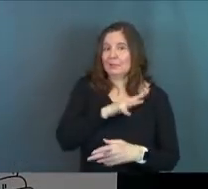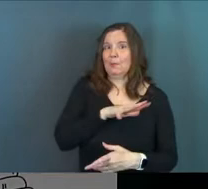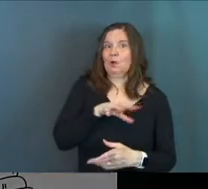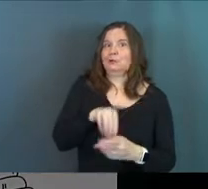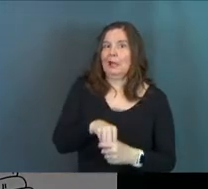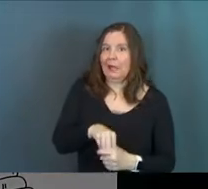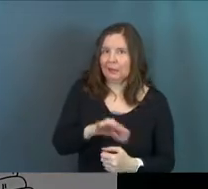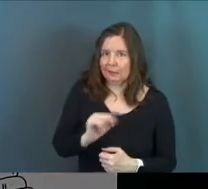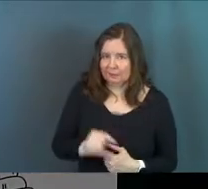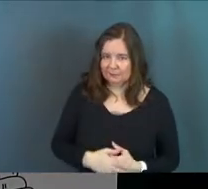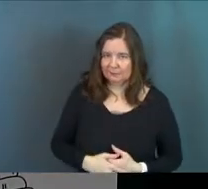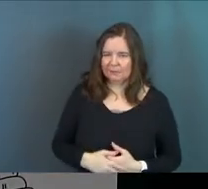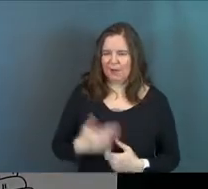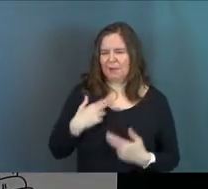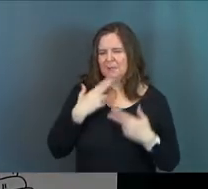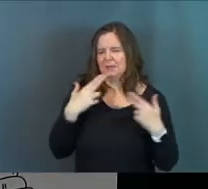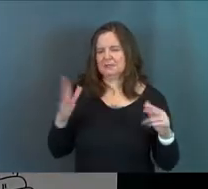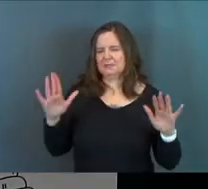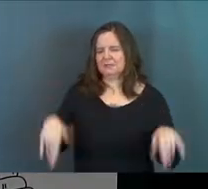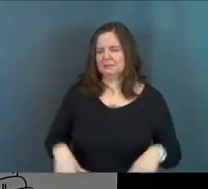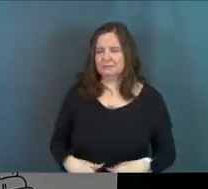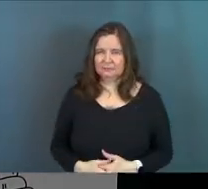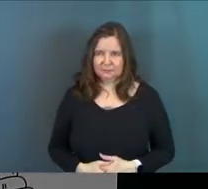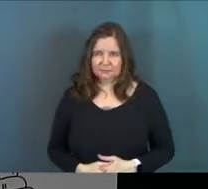partake in it. I'm innocent, right?